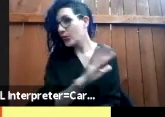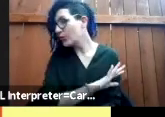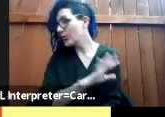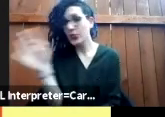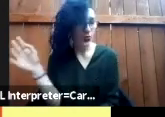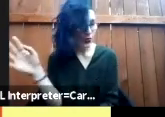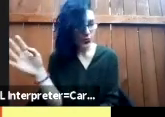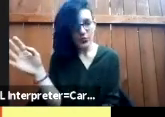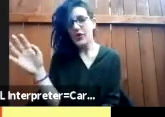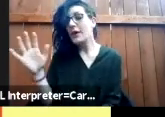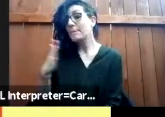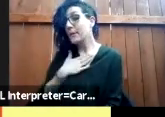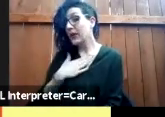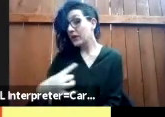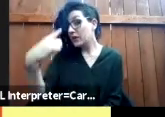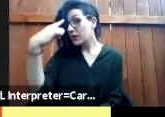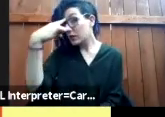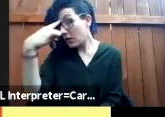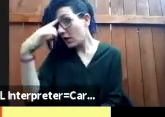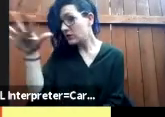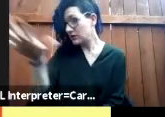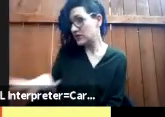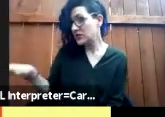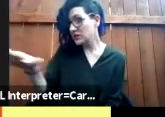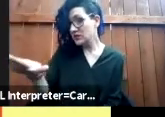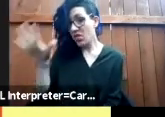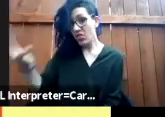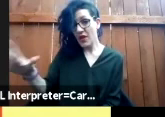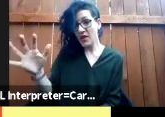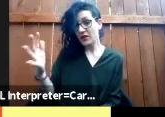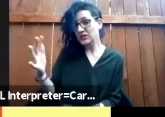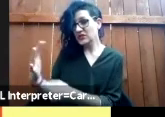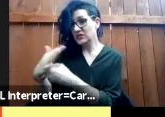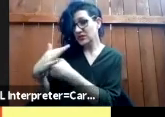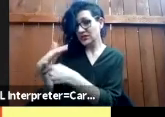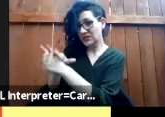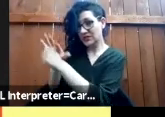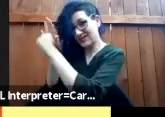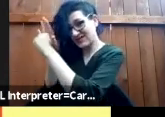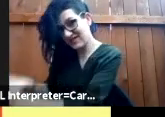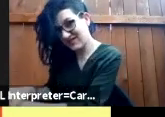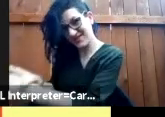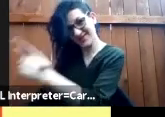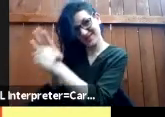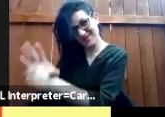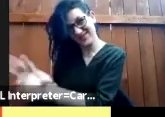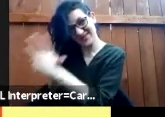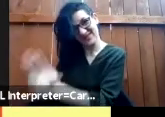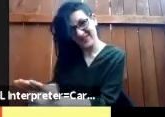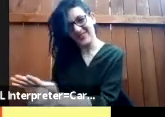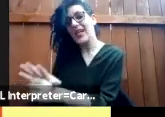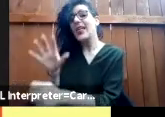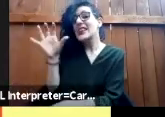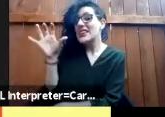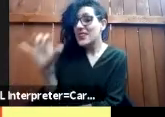and the resistance that happened in response to that too and so that's where this film was born out of out of